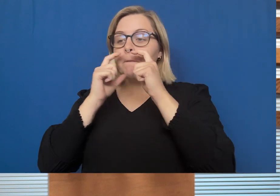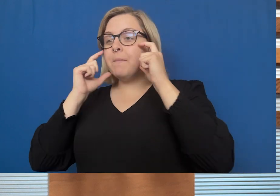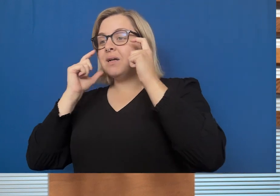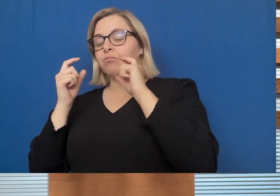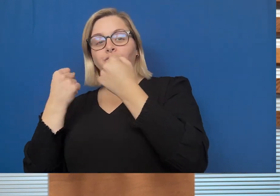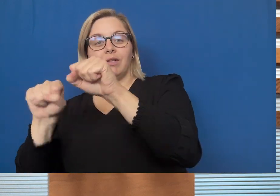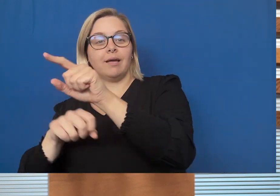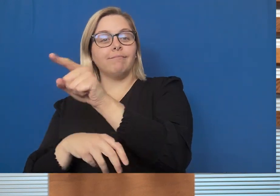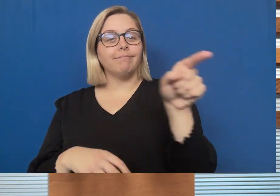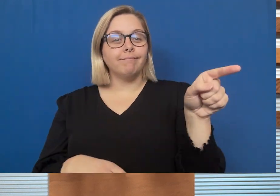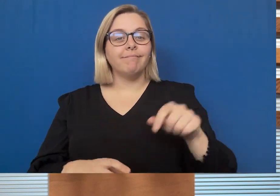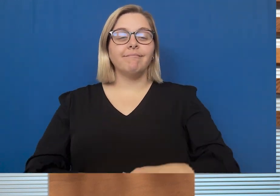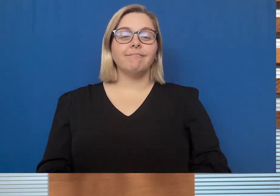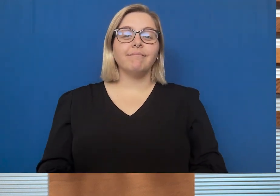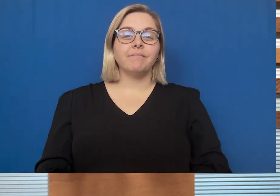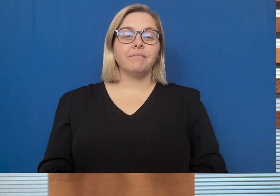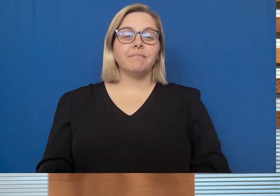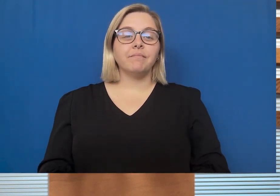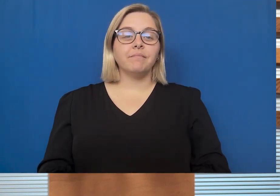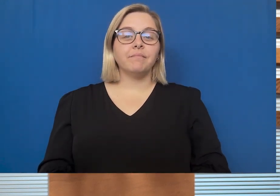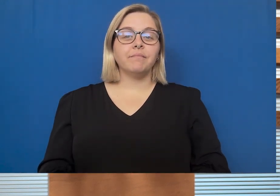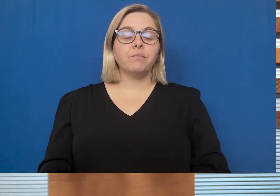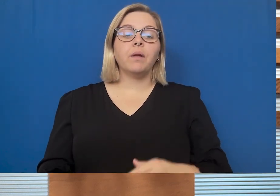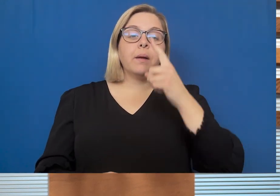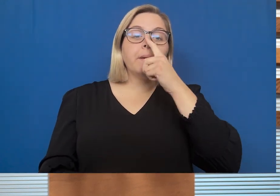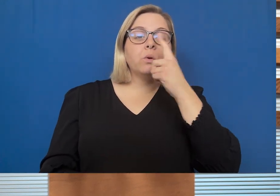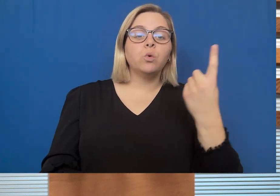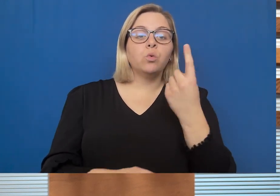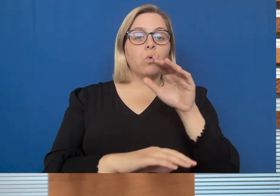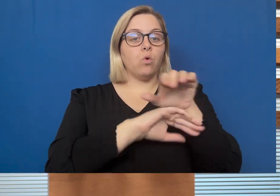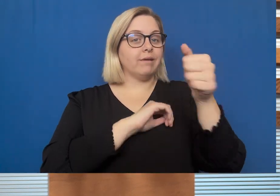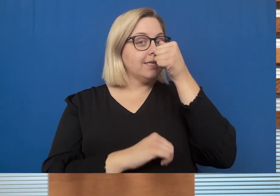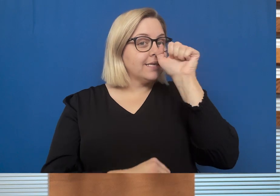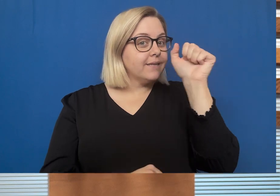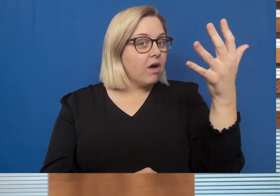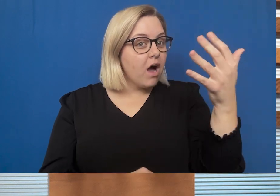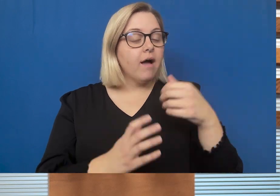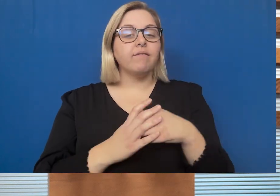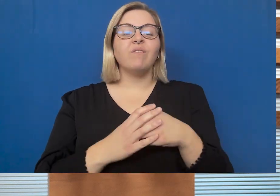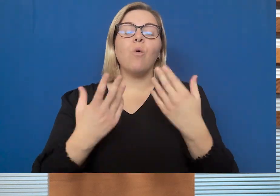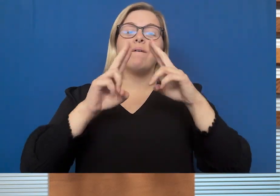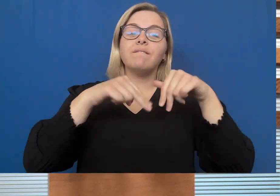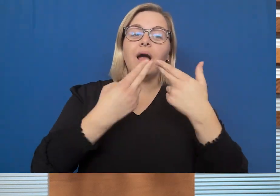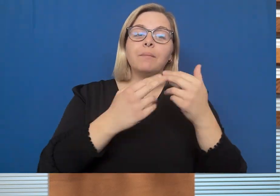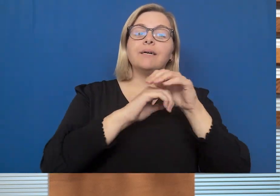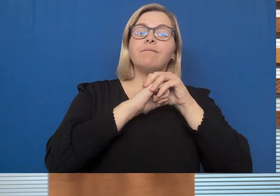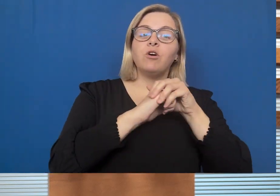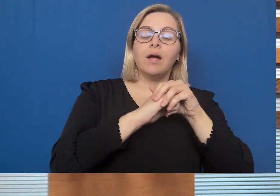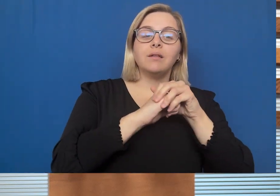This will also protect those that are 65 years and older or family and friends that are immunocompromised.